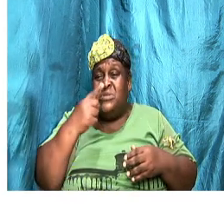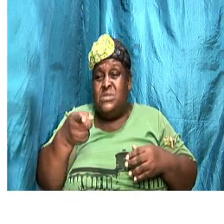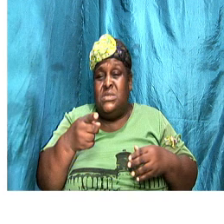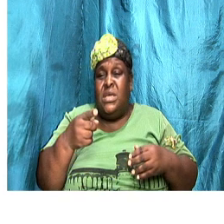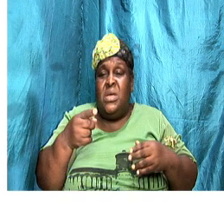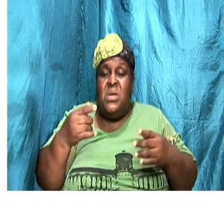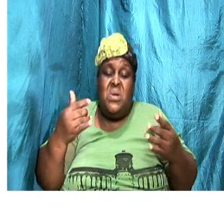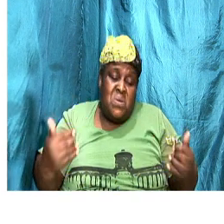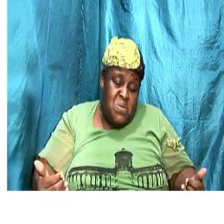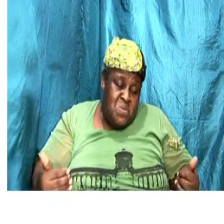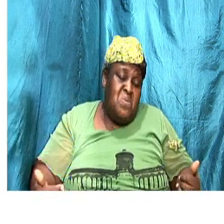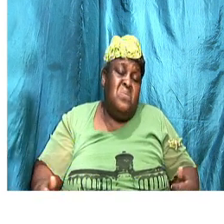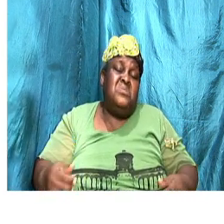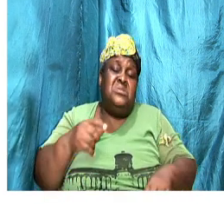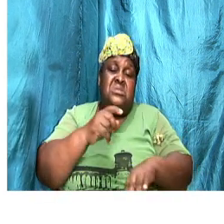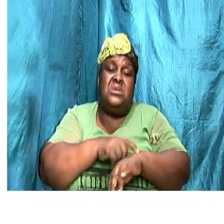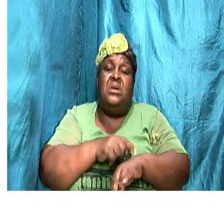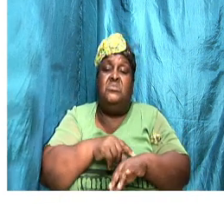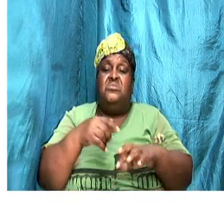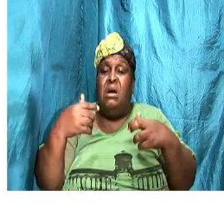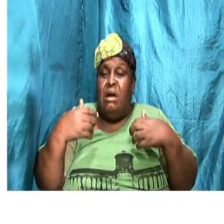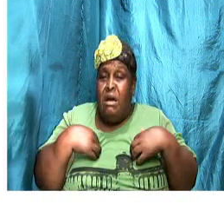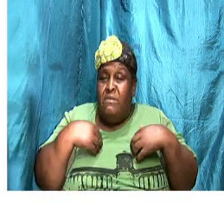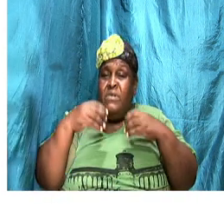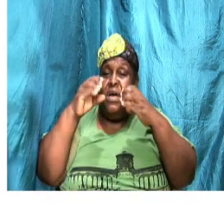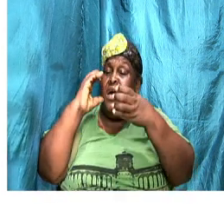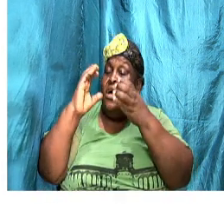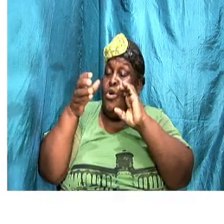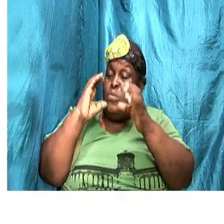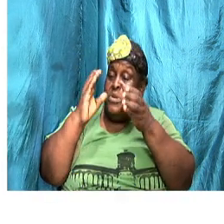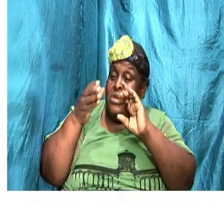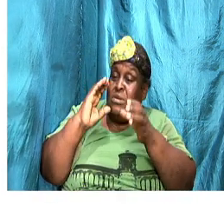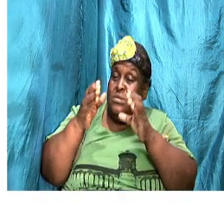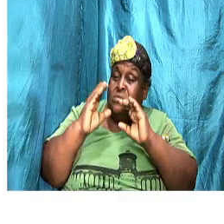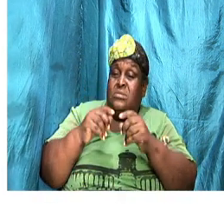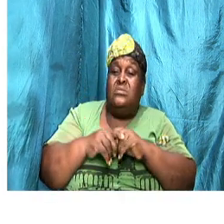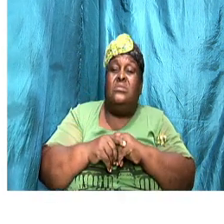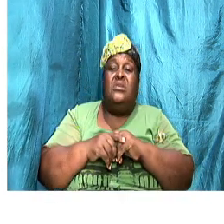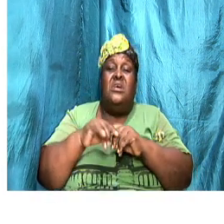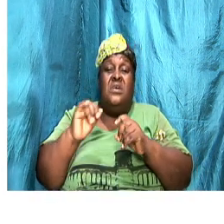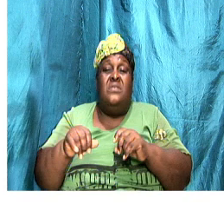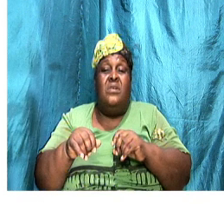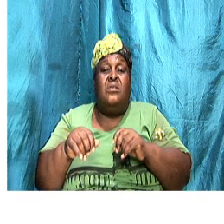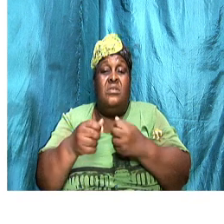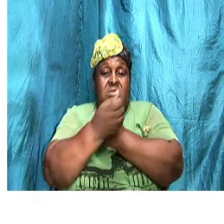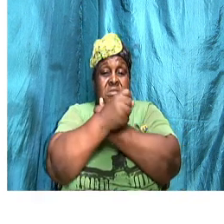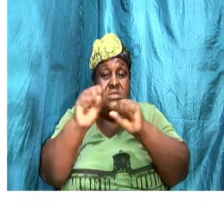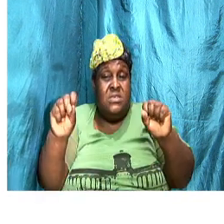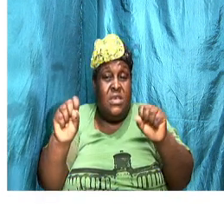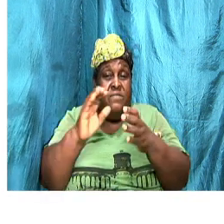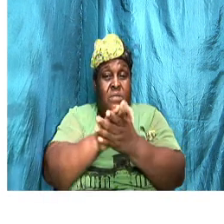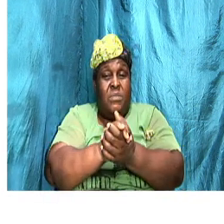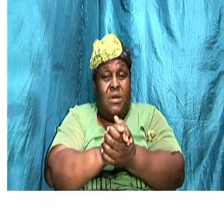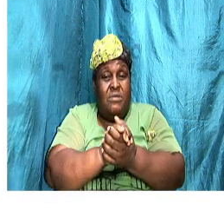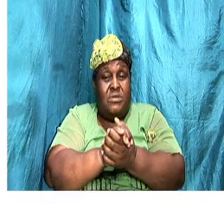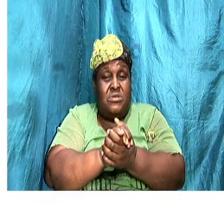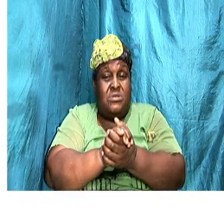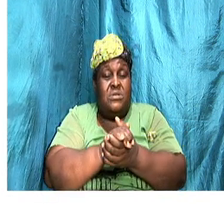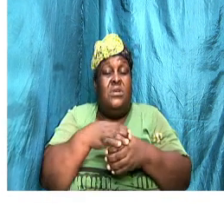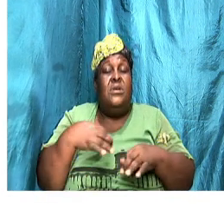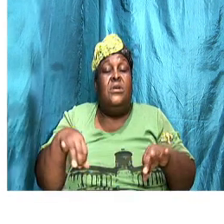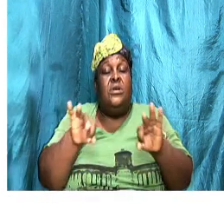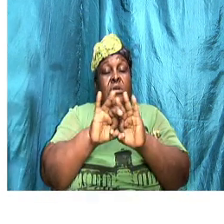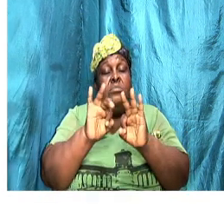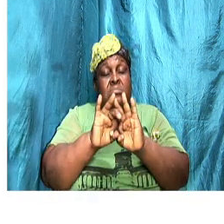is the time to have a conversation that is going to save my marriage and it's important